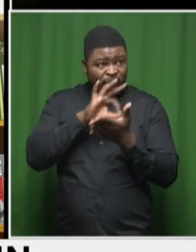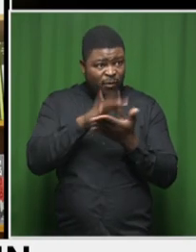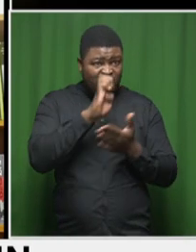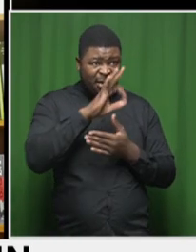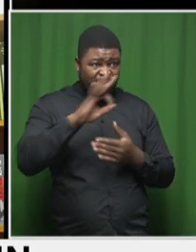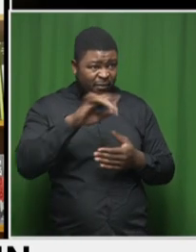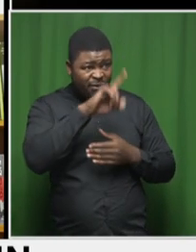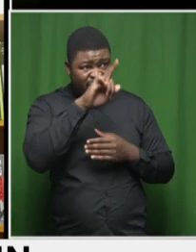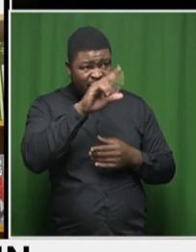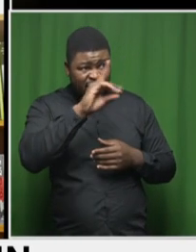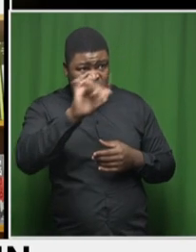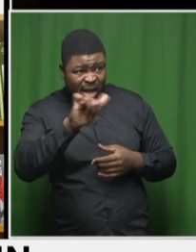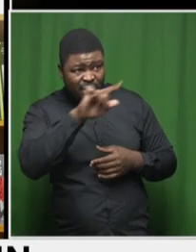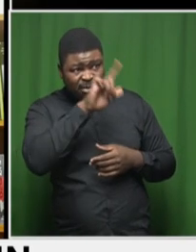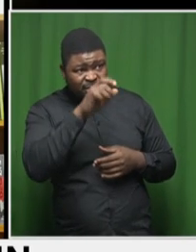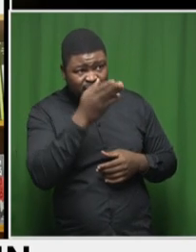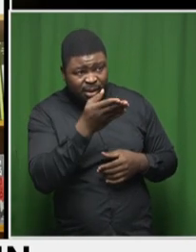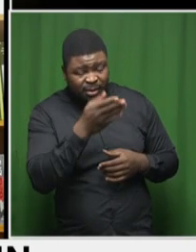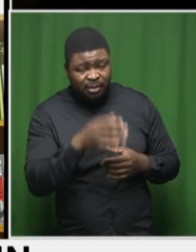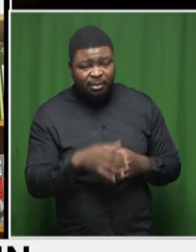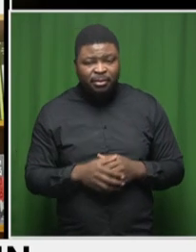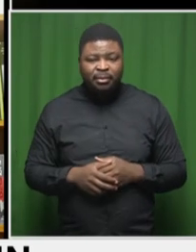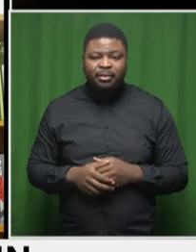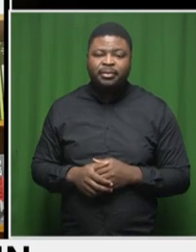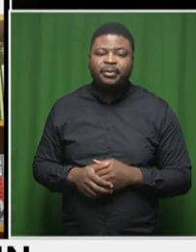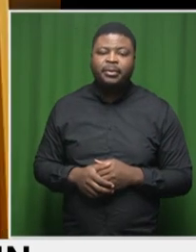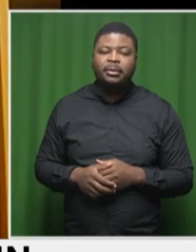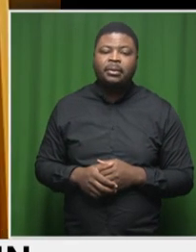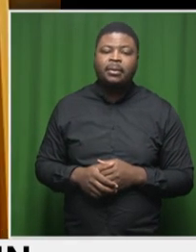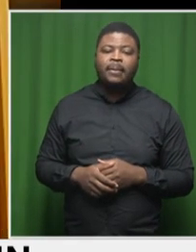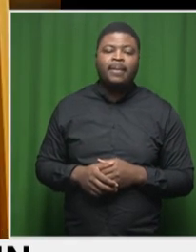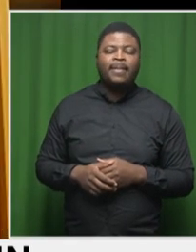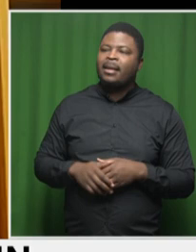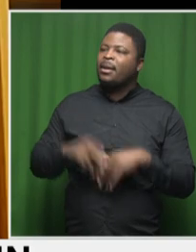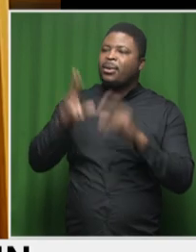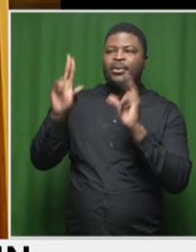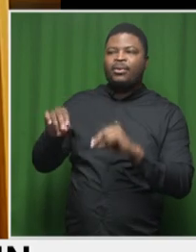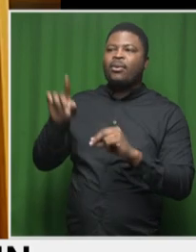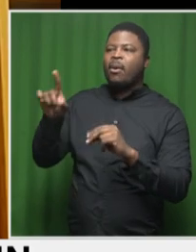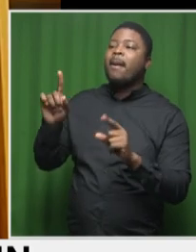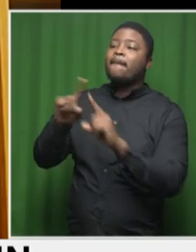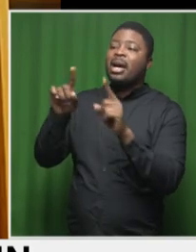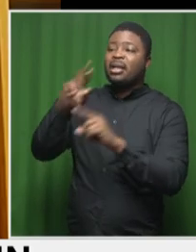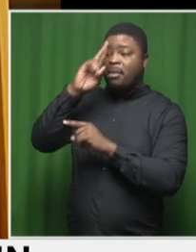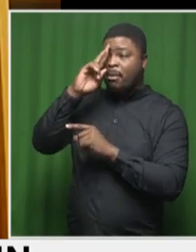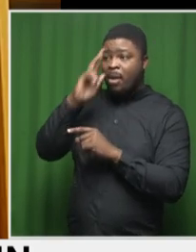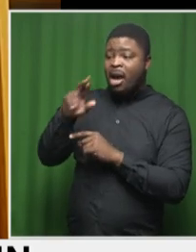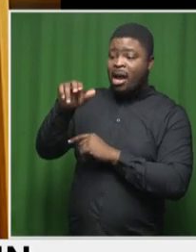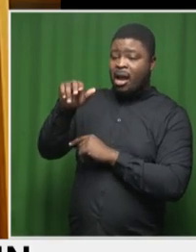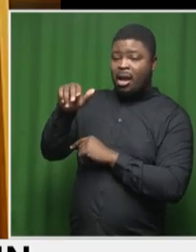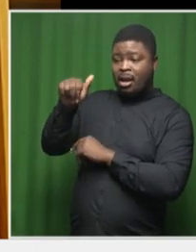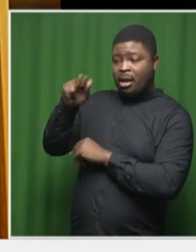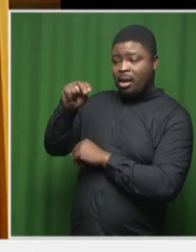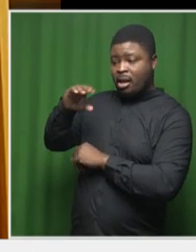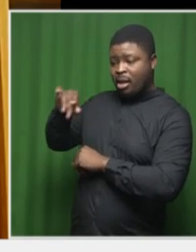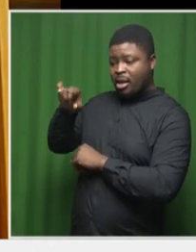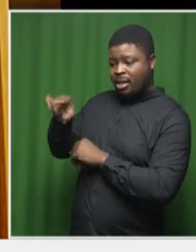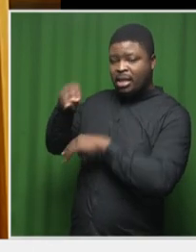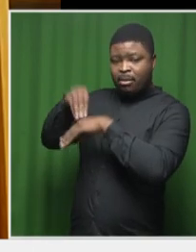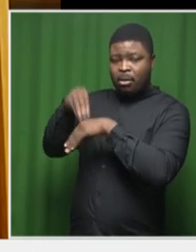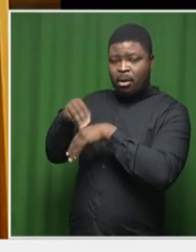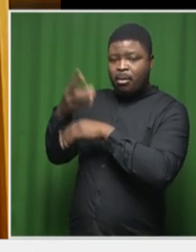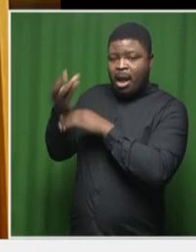Unfortunately not, because even with all the problems that the ANC is facing, I know their election